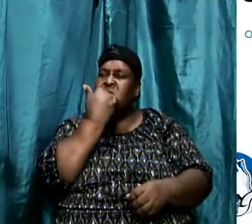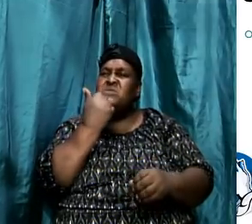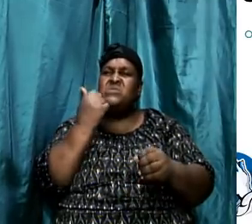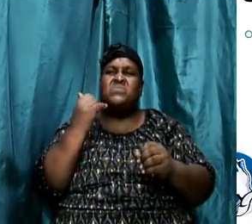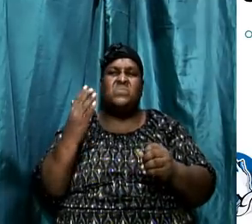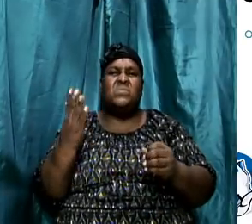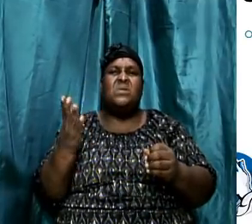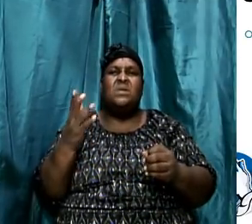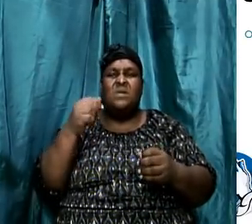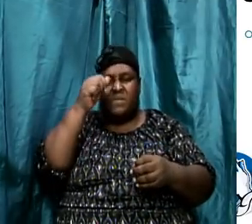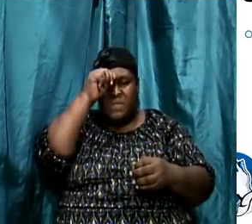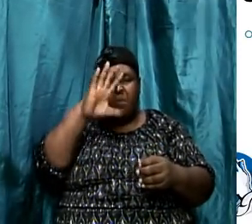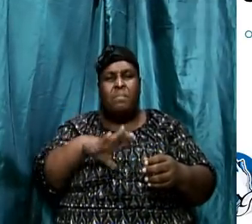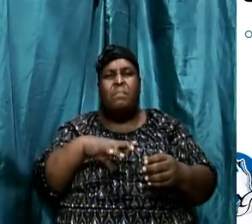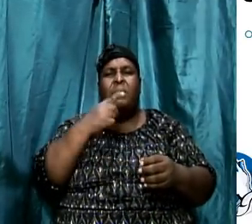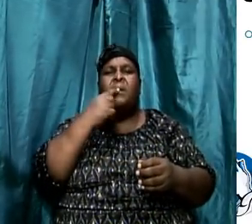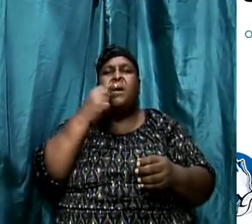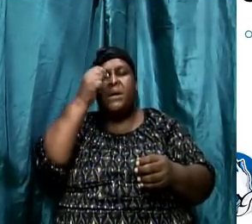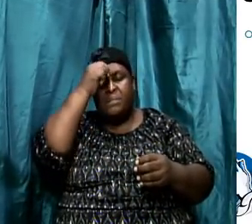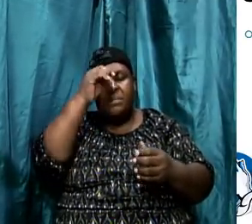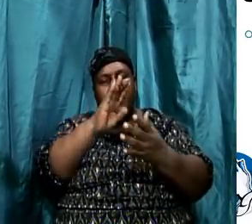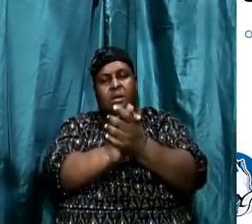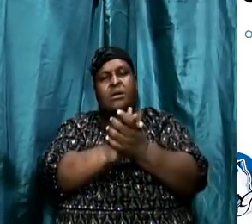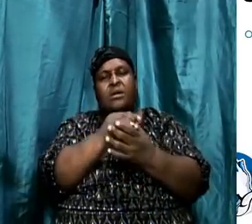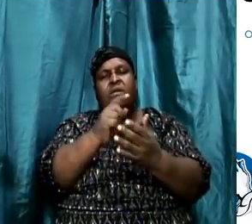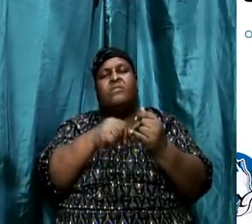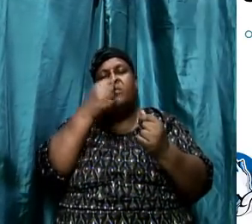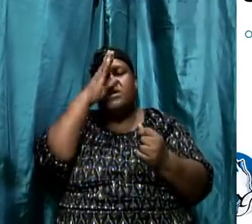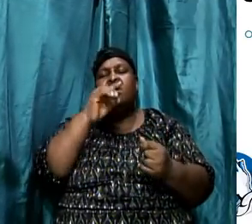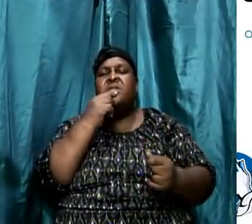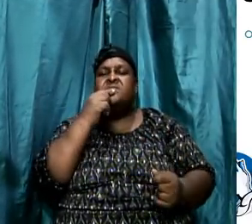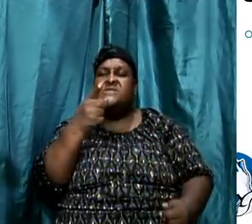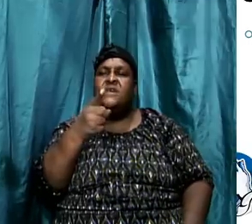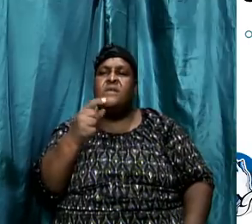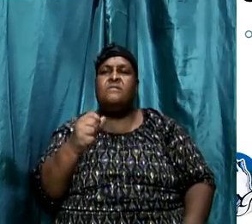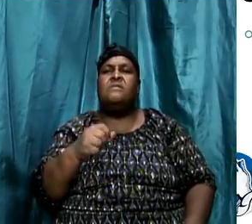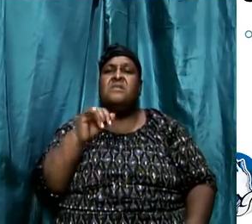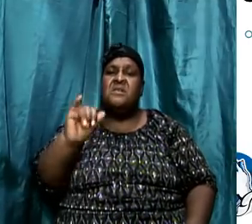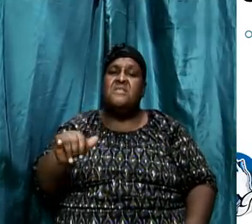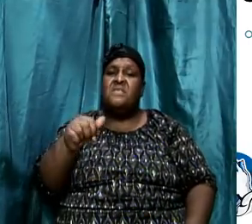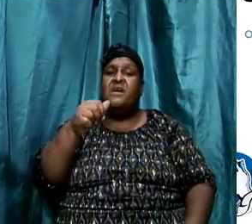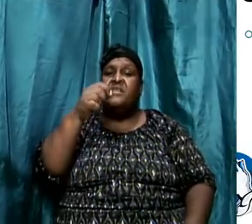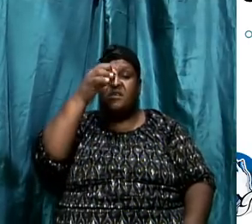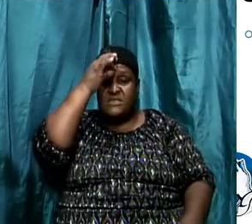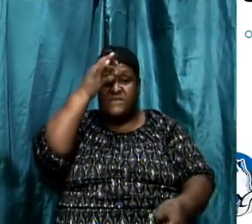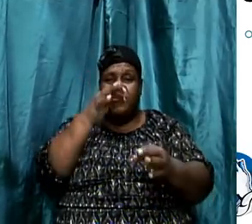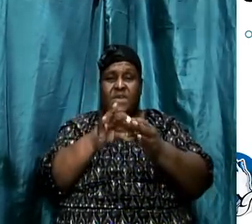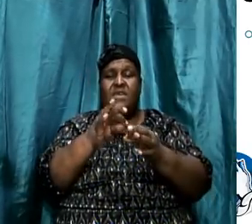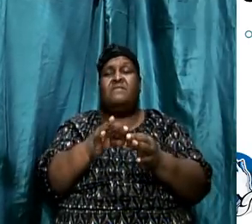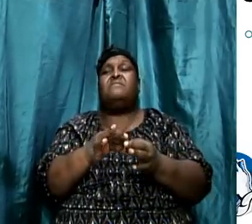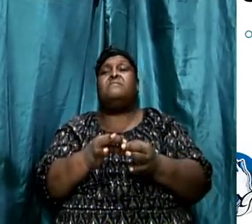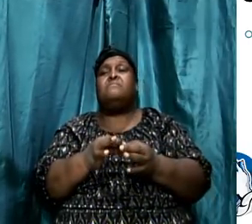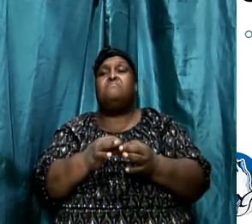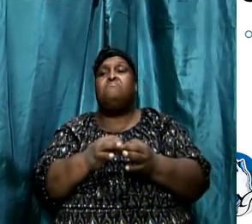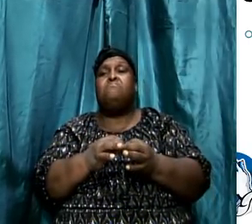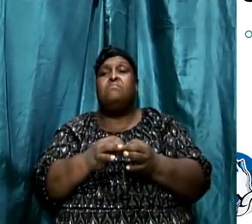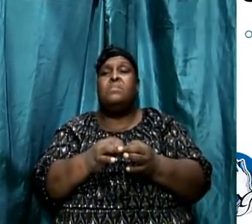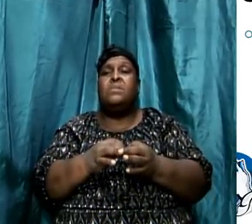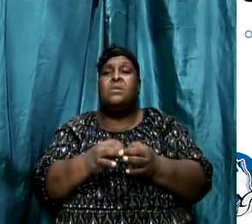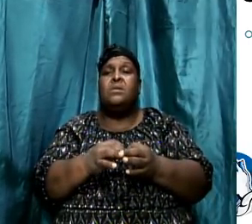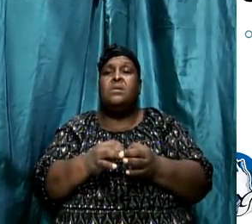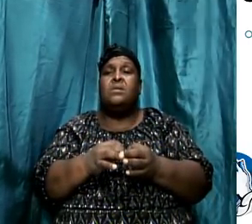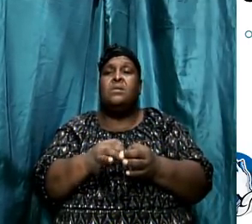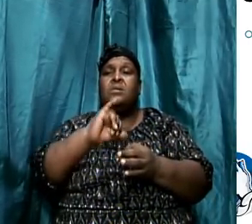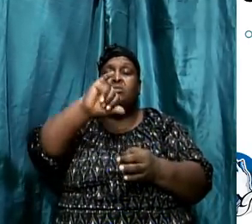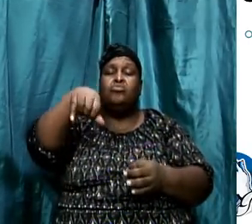The man believed what God was saying to him. That's faith in Matthew chapter 8 verse 10. But in Jude